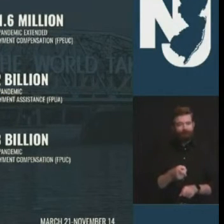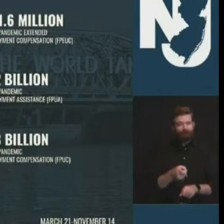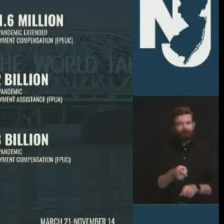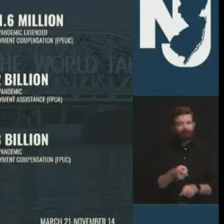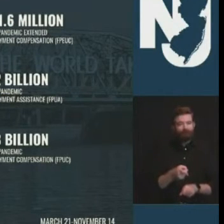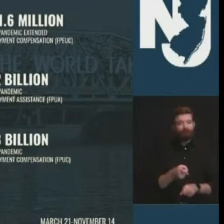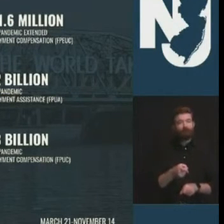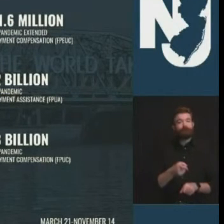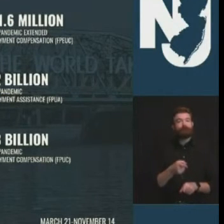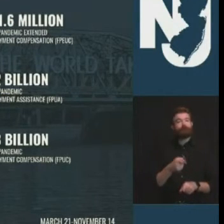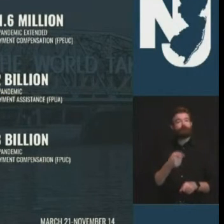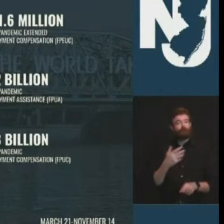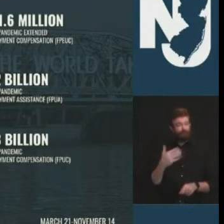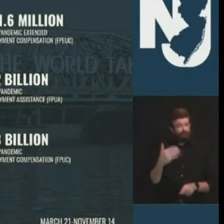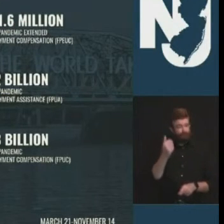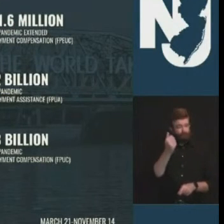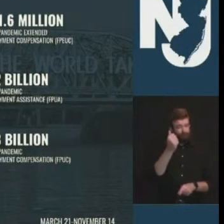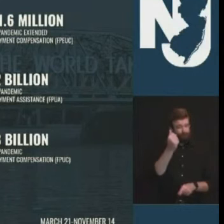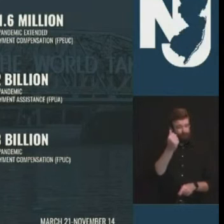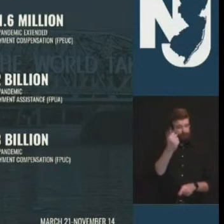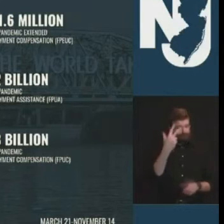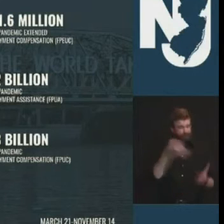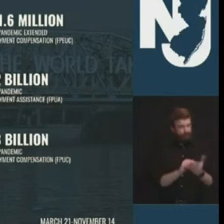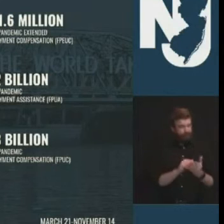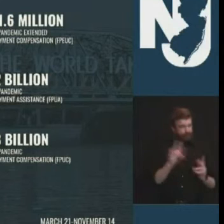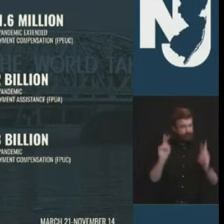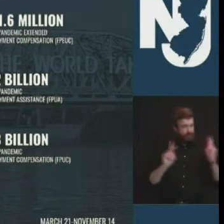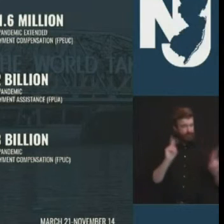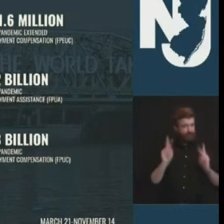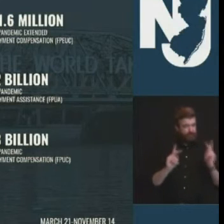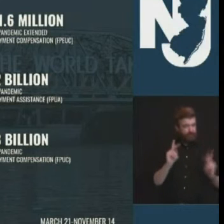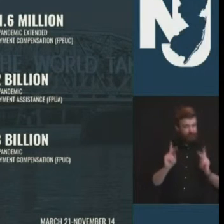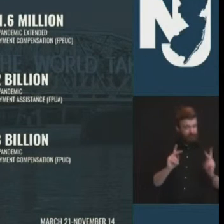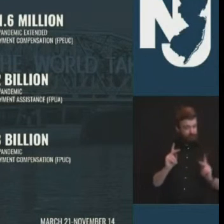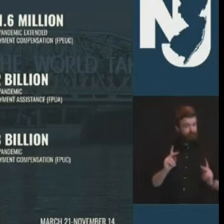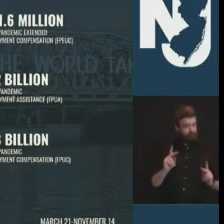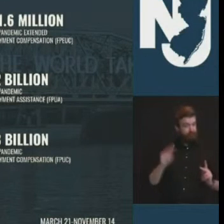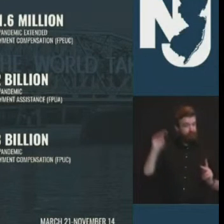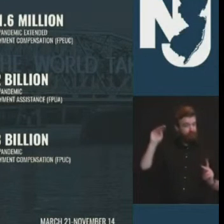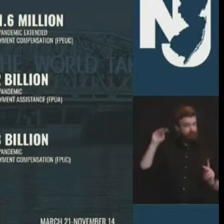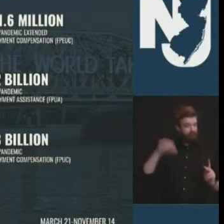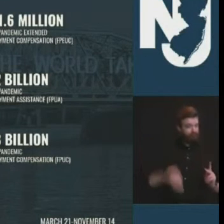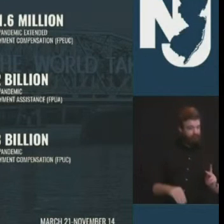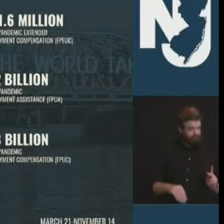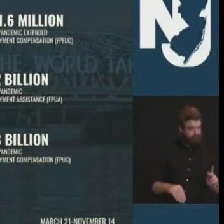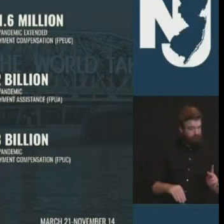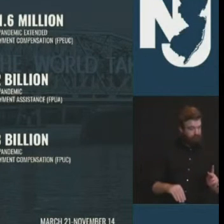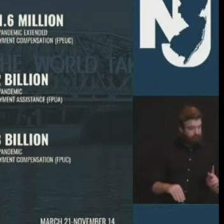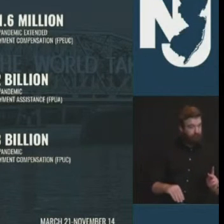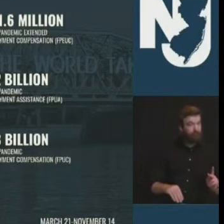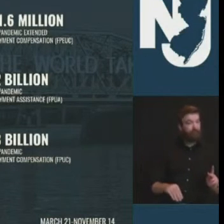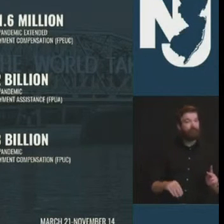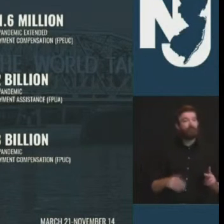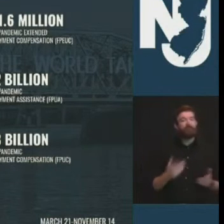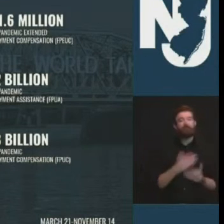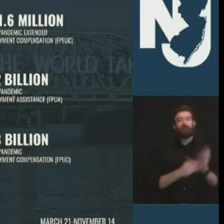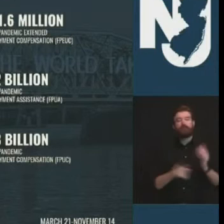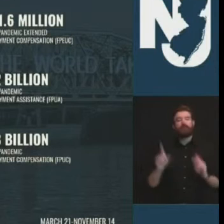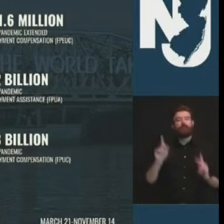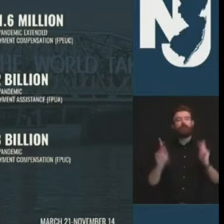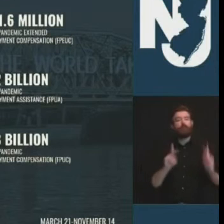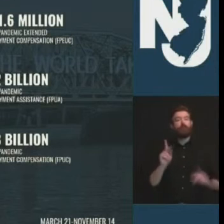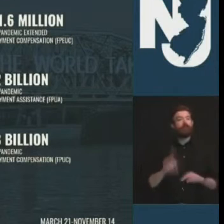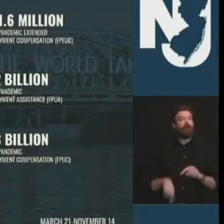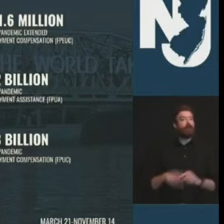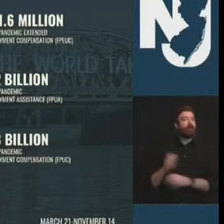normal uh that's way off the peak uh but there's no sort of tsunami related reason there's no systemic related